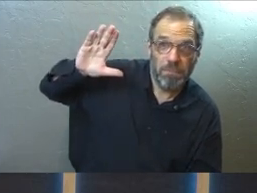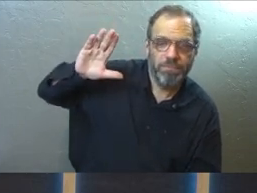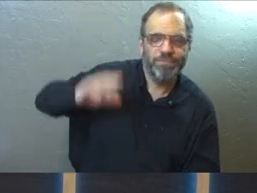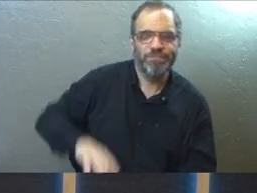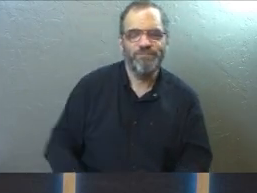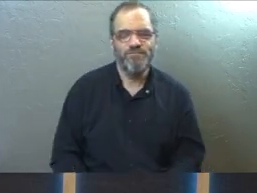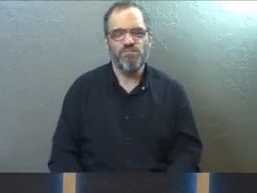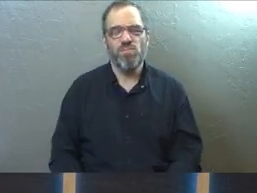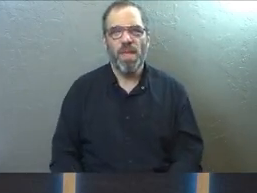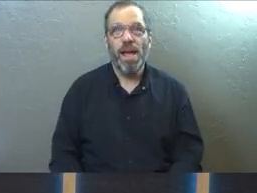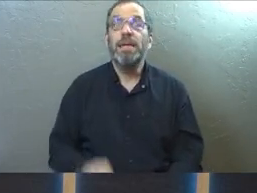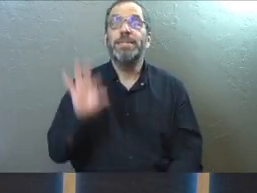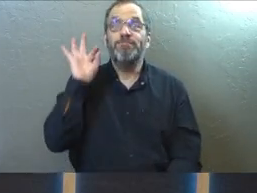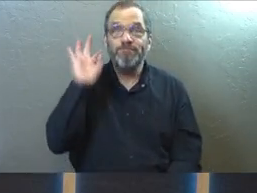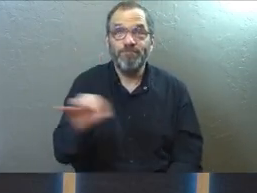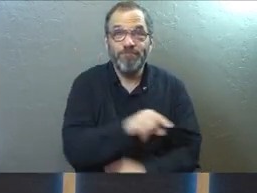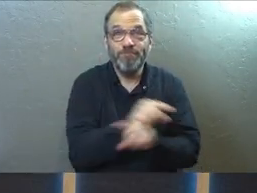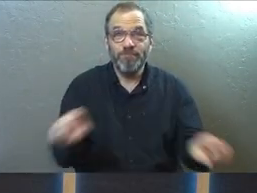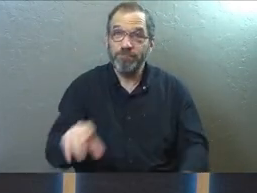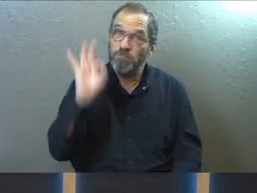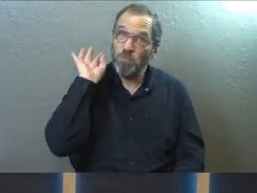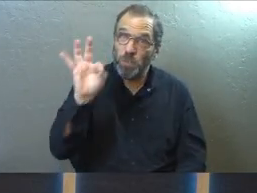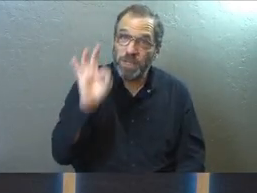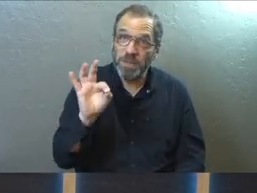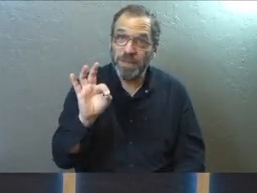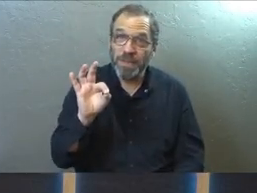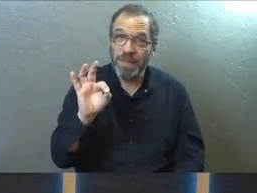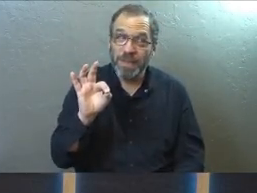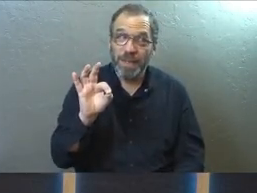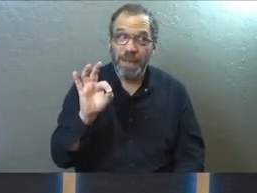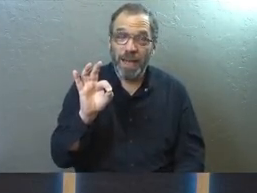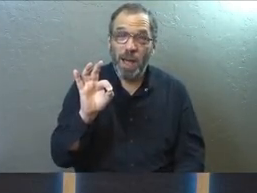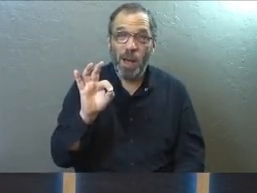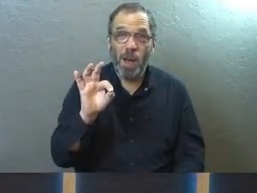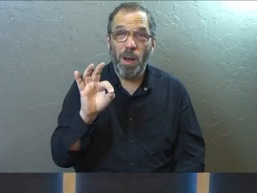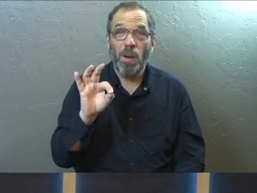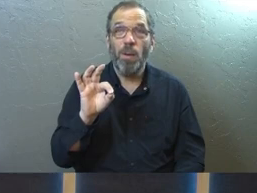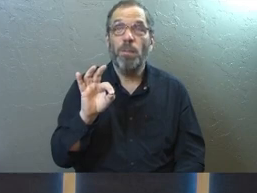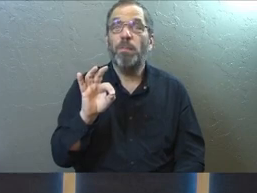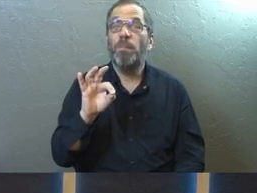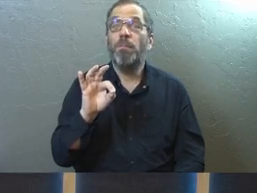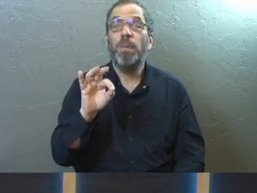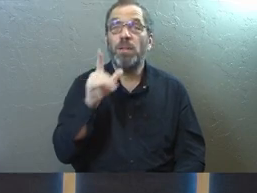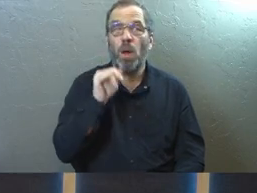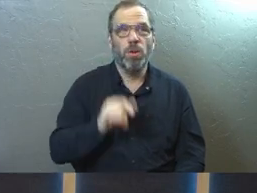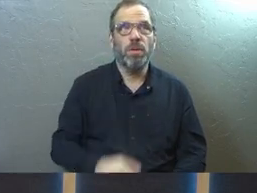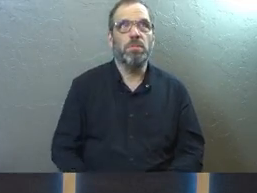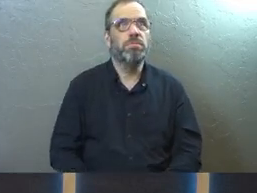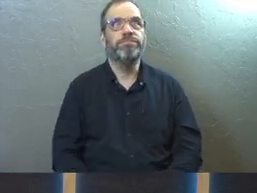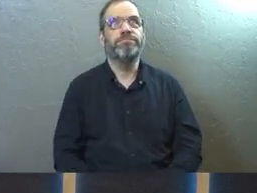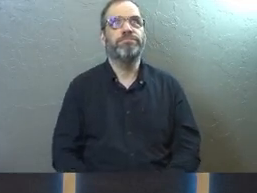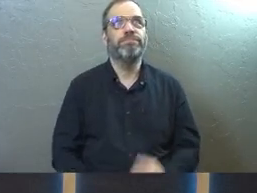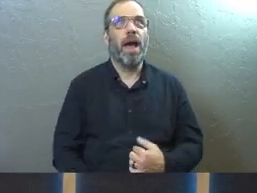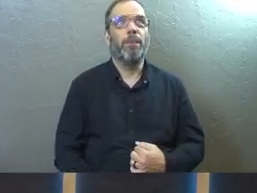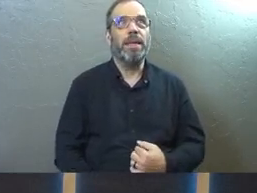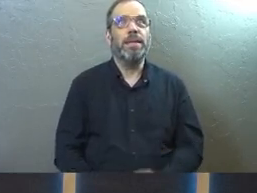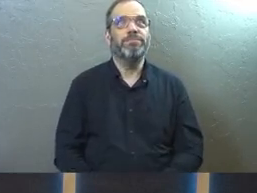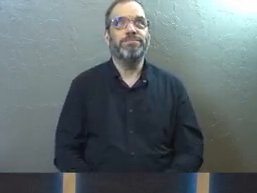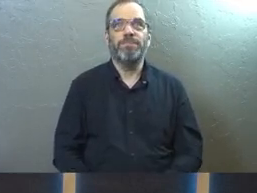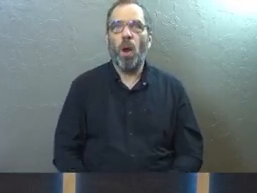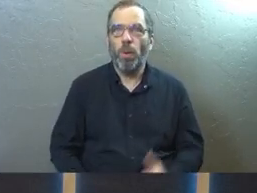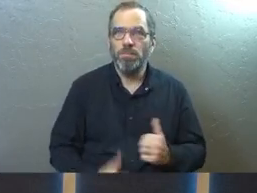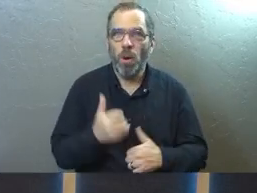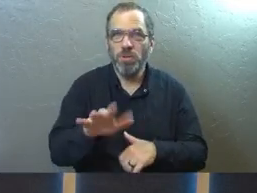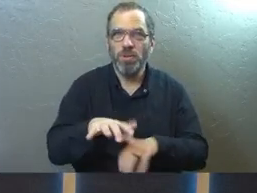Okay, I'm preaching this sermon to you, but even more, I'm preaching it to the people who didn't raise their hands, which is the majority of the room.